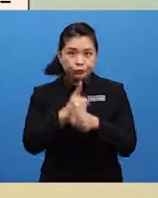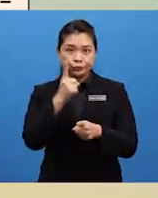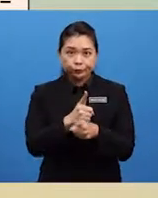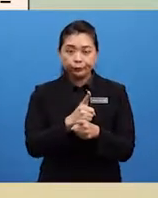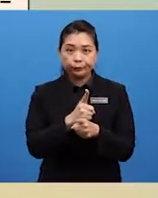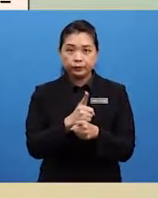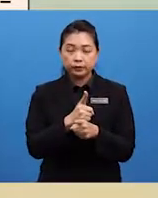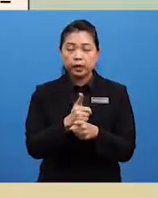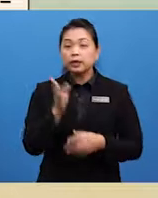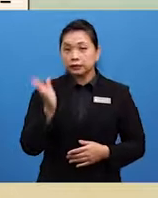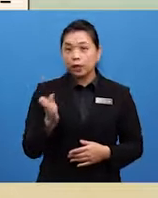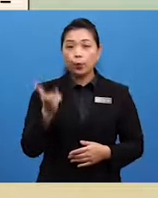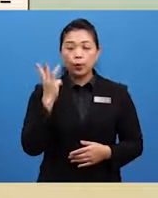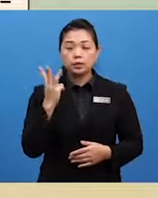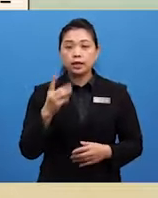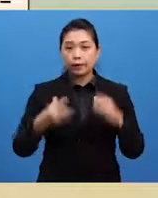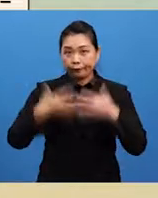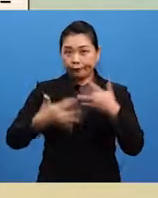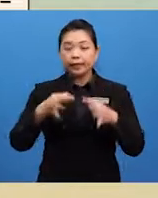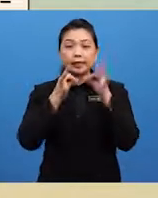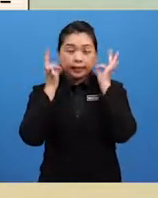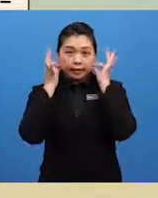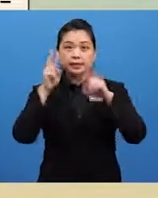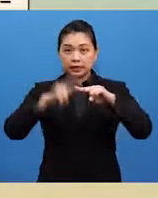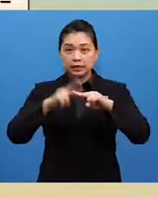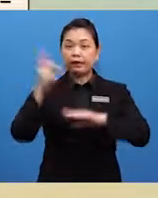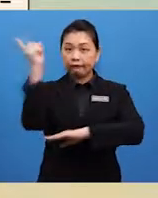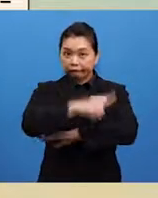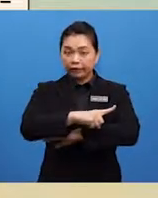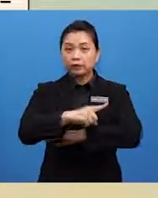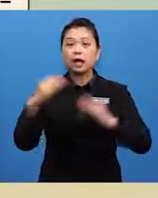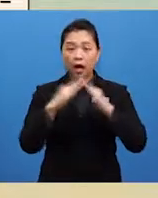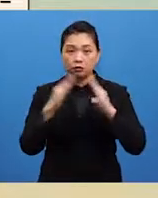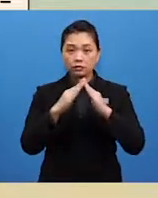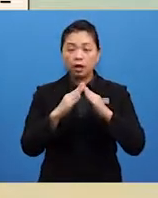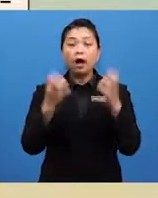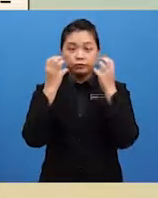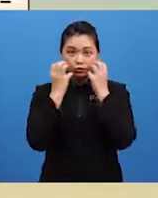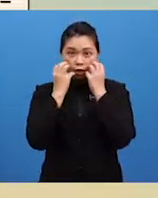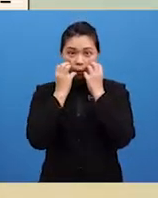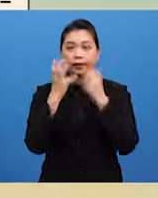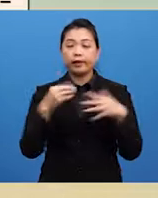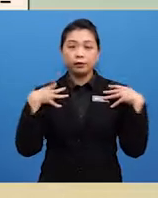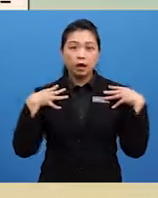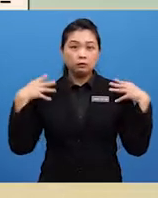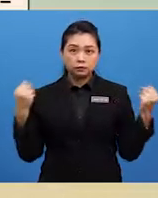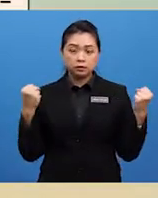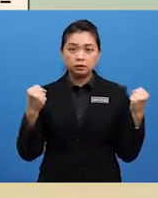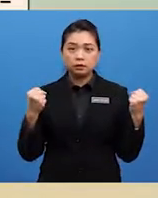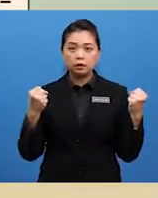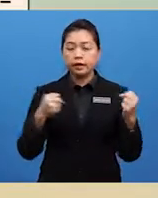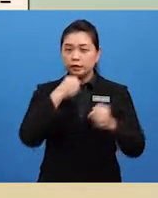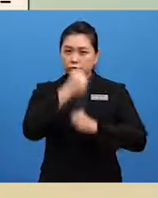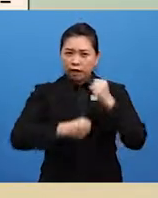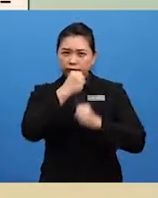was a grey cat sitting in front of their house. All chubby and healthy came running